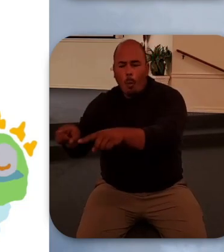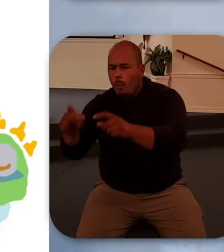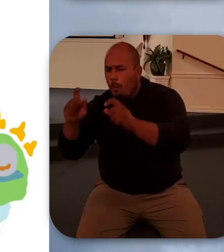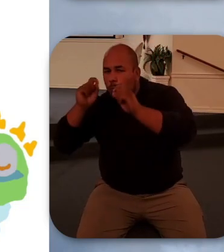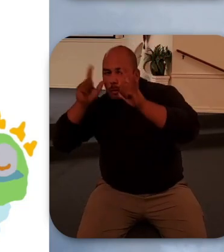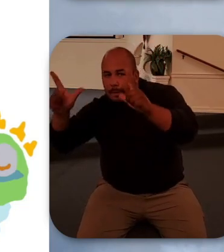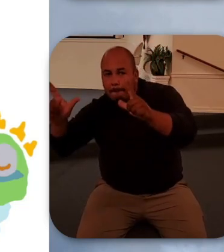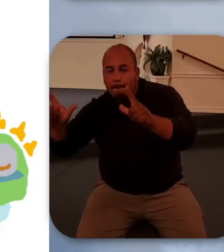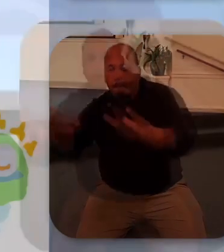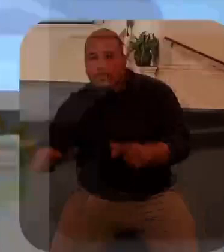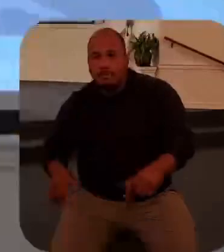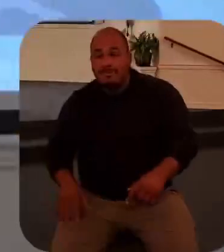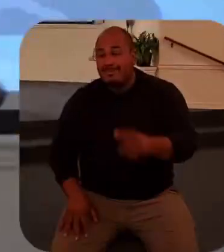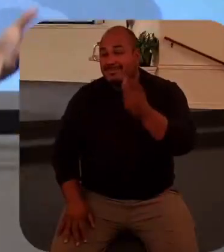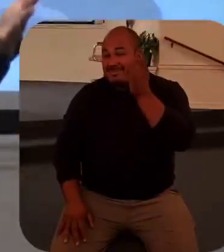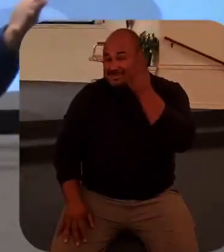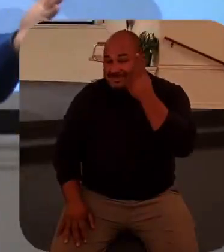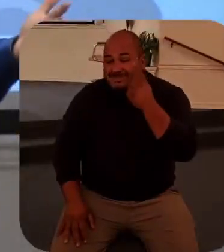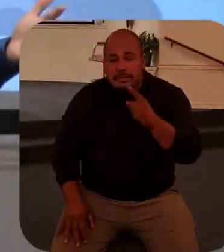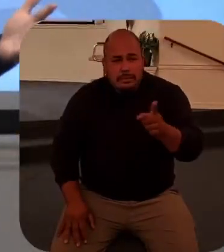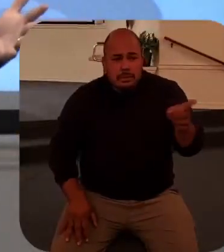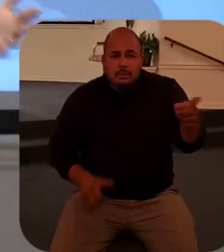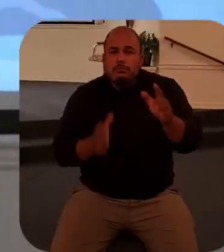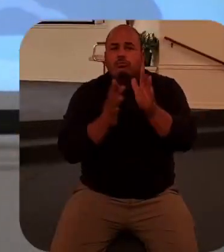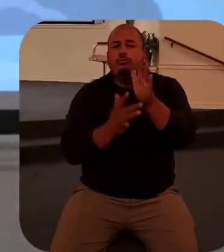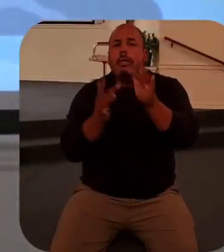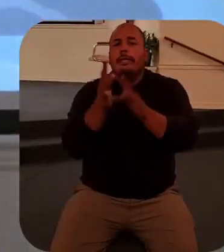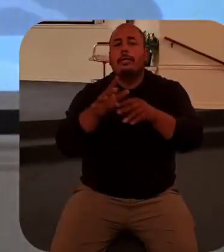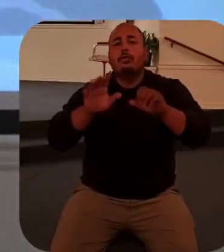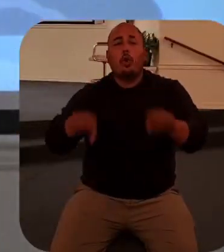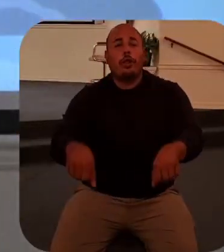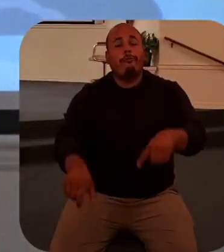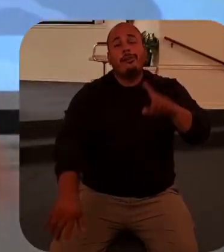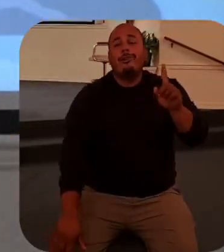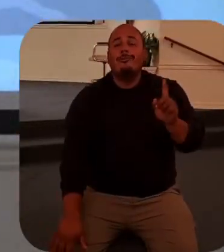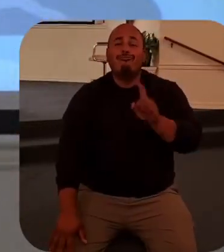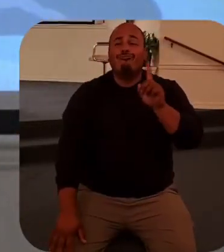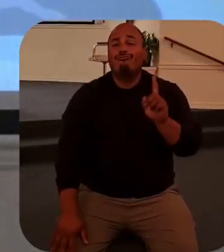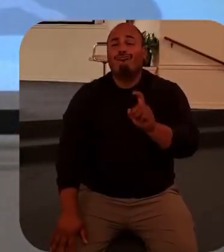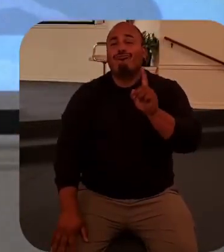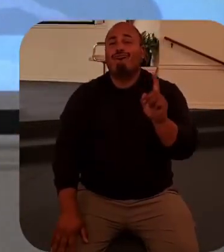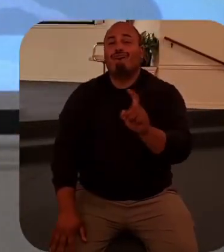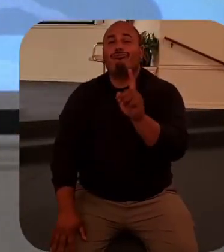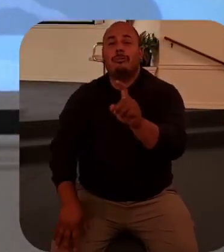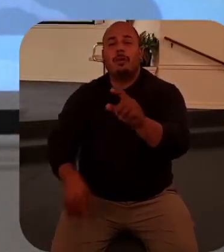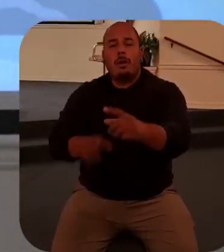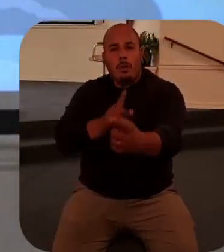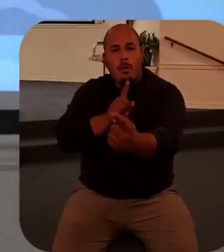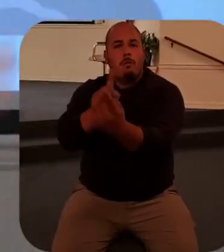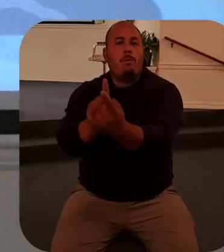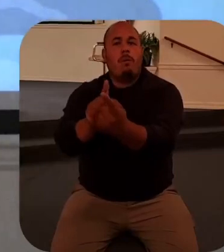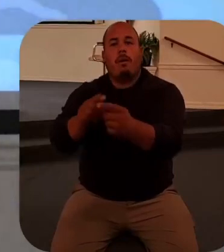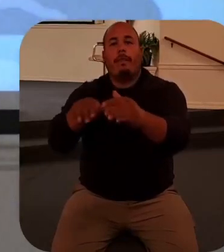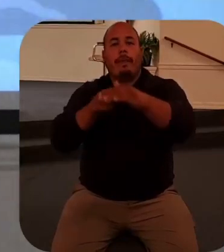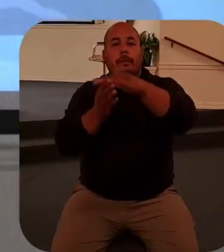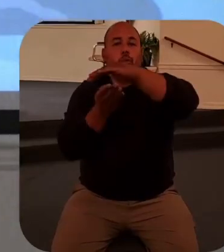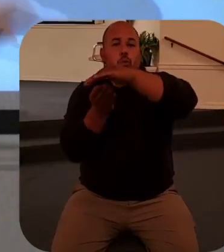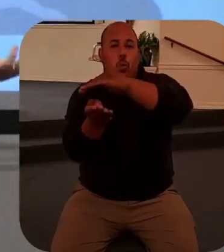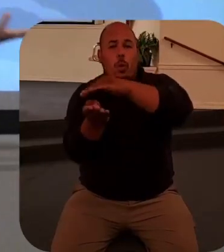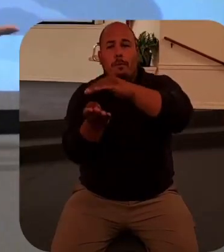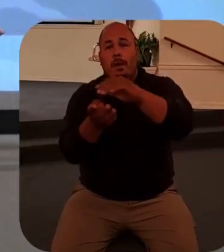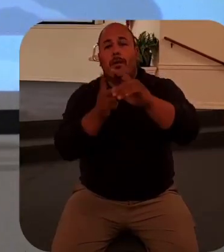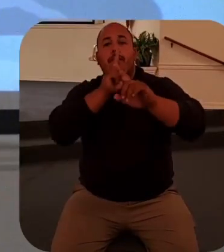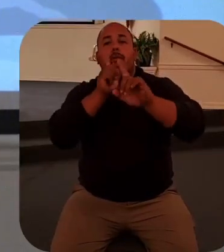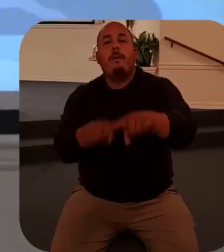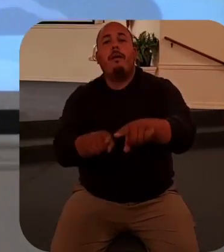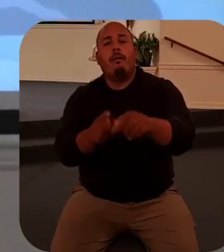He could have strolled confidently to Lazarus' tomb, commanded the dead man to come back to life, and never